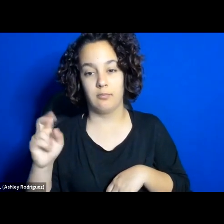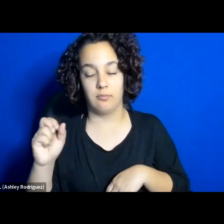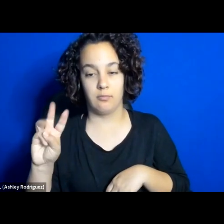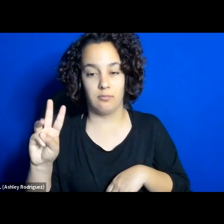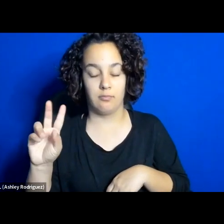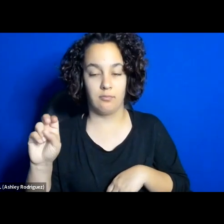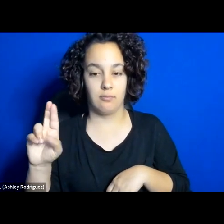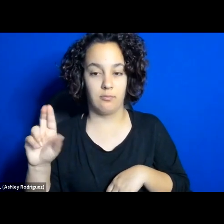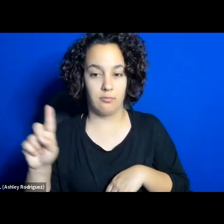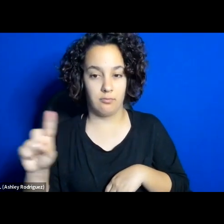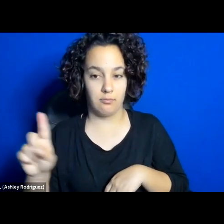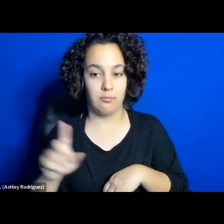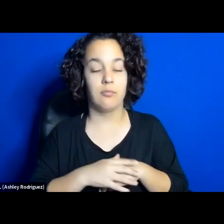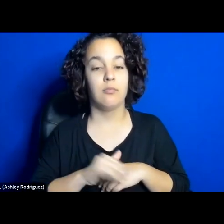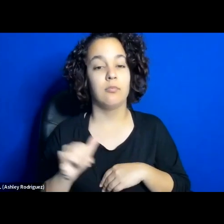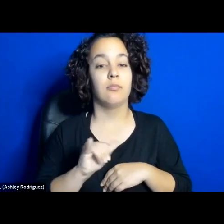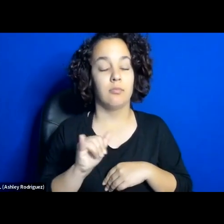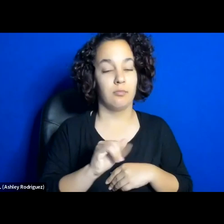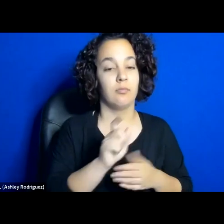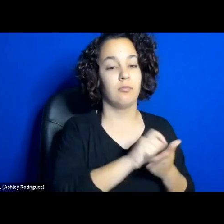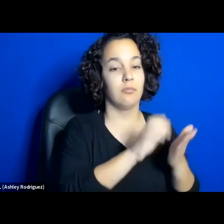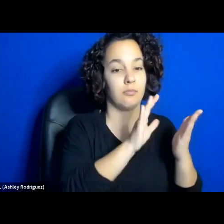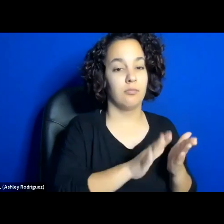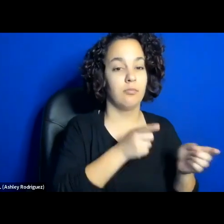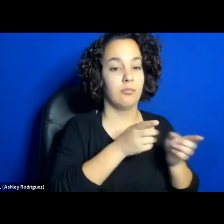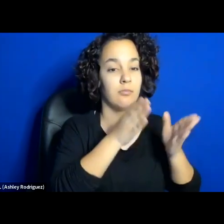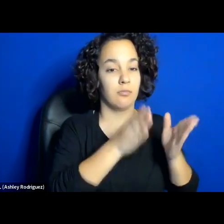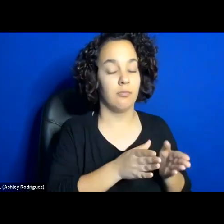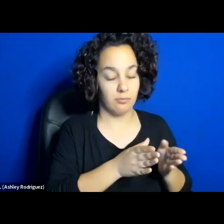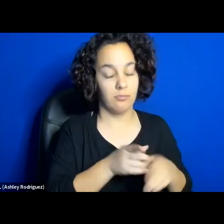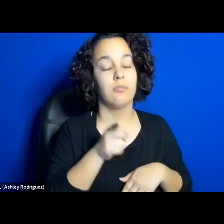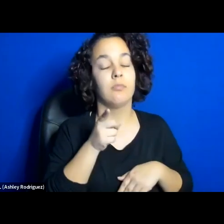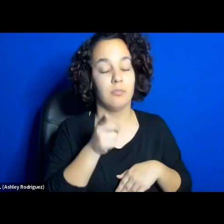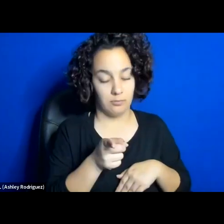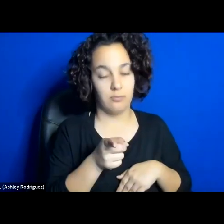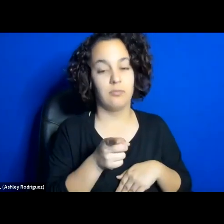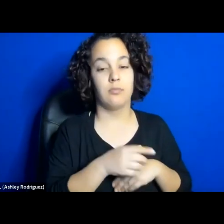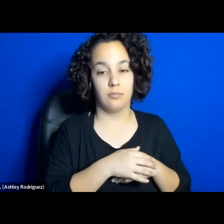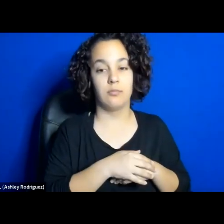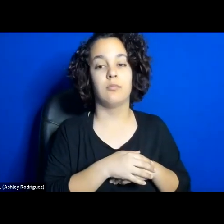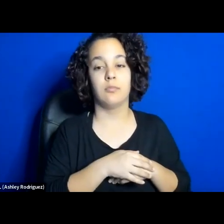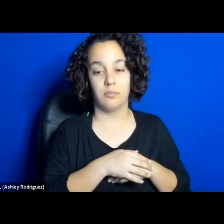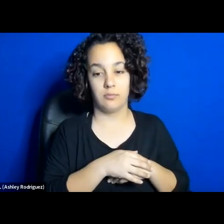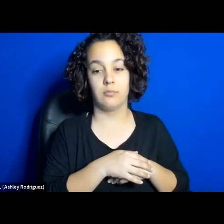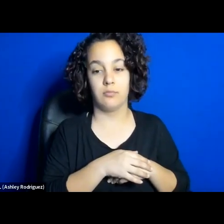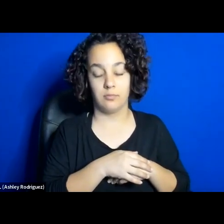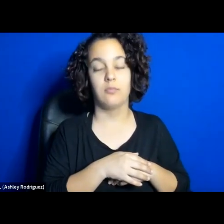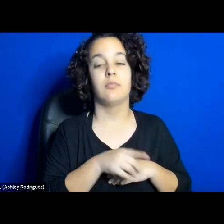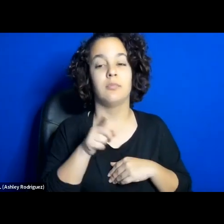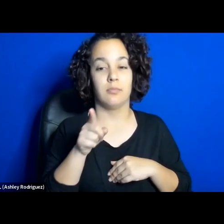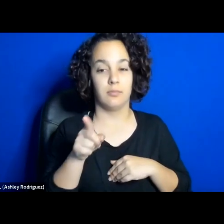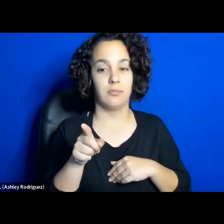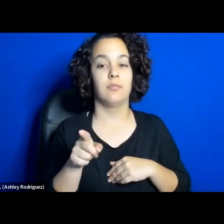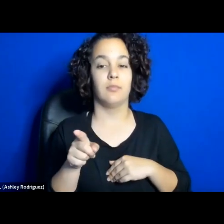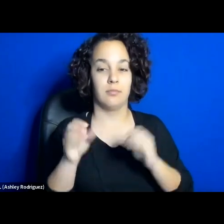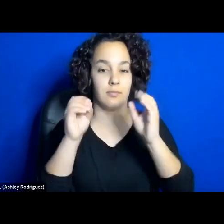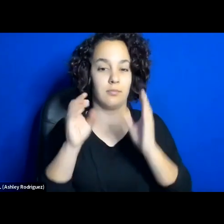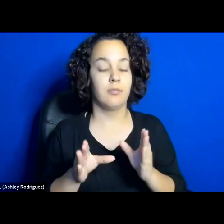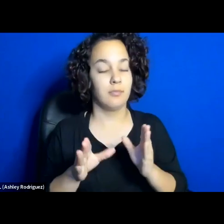playwright, and director, and currently a research fellow at the University of Hildesheim, Germany.